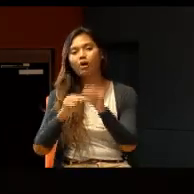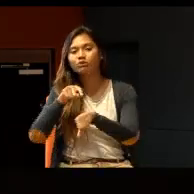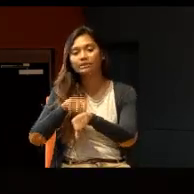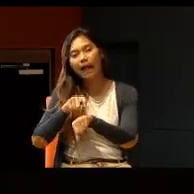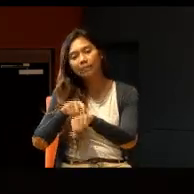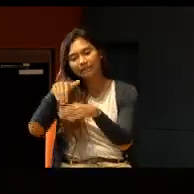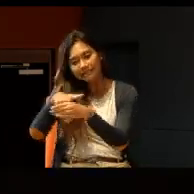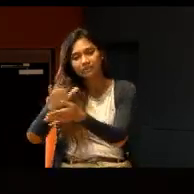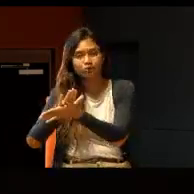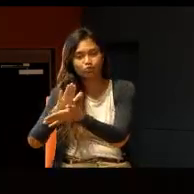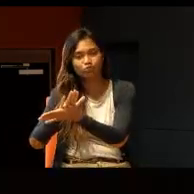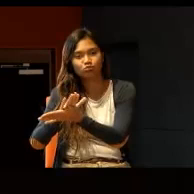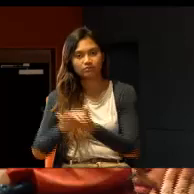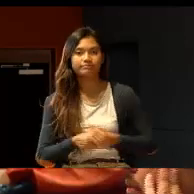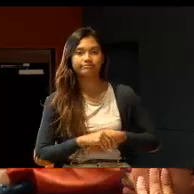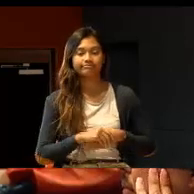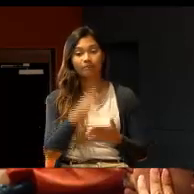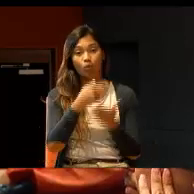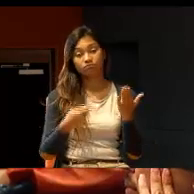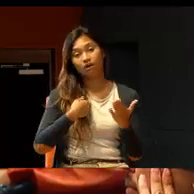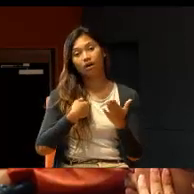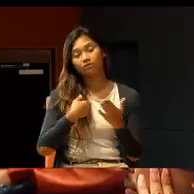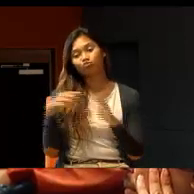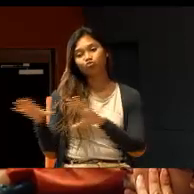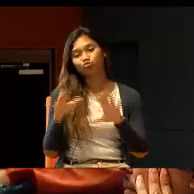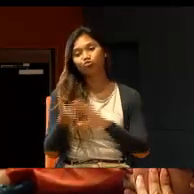what I did there.